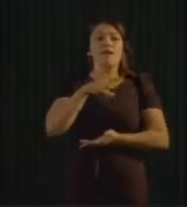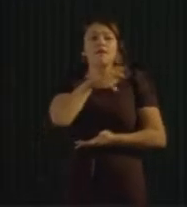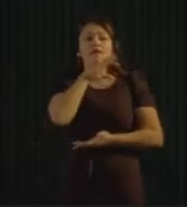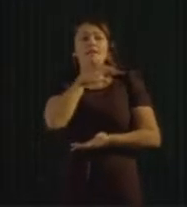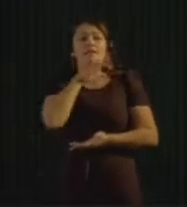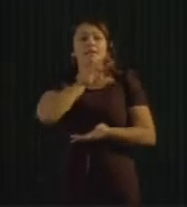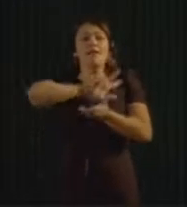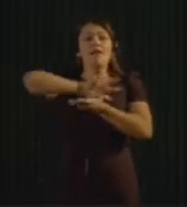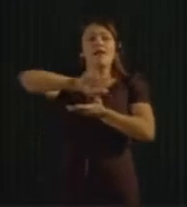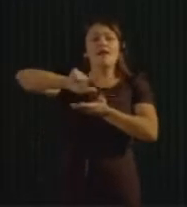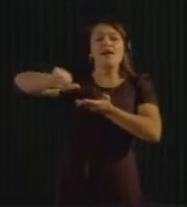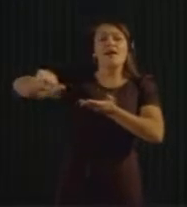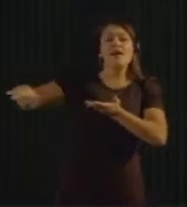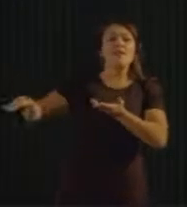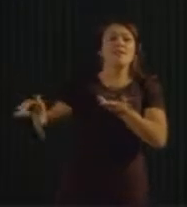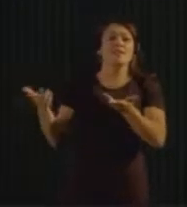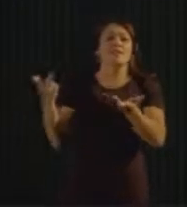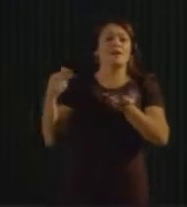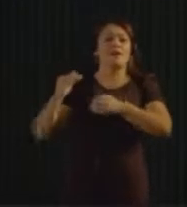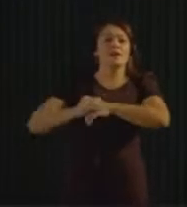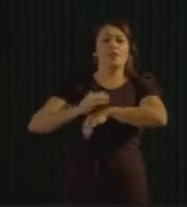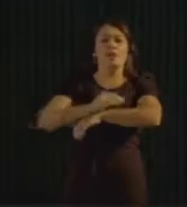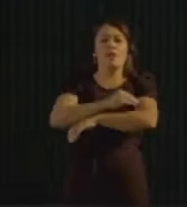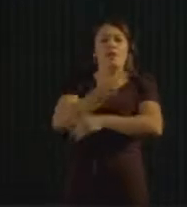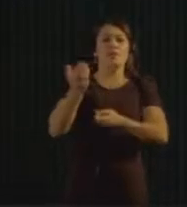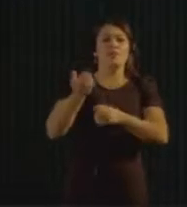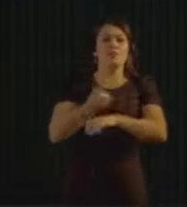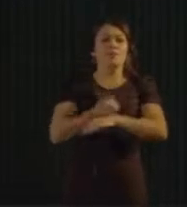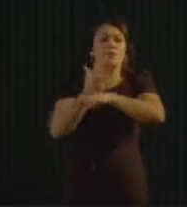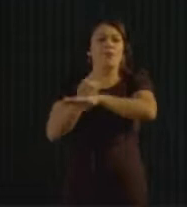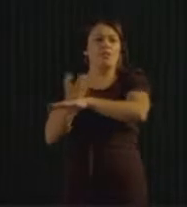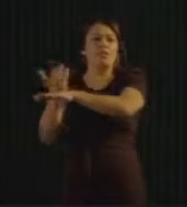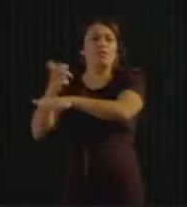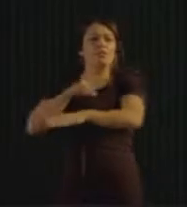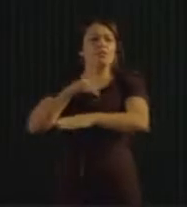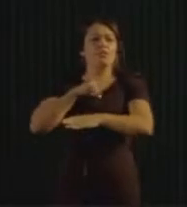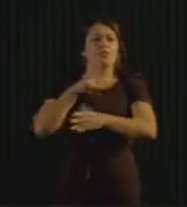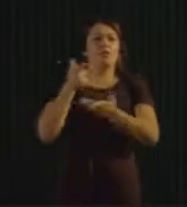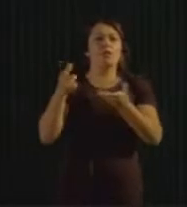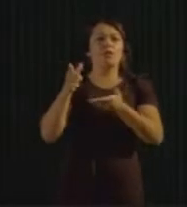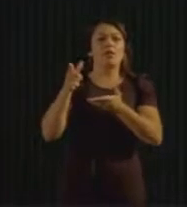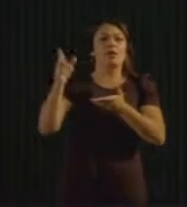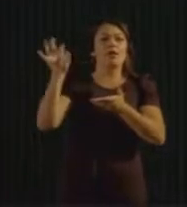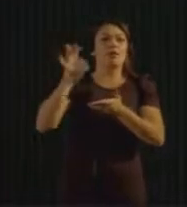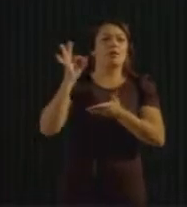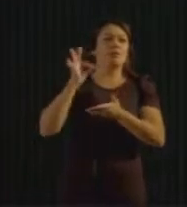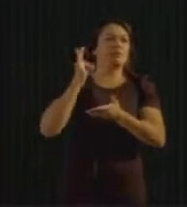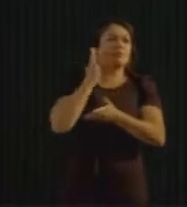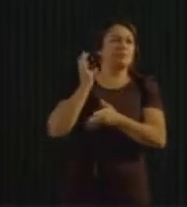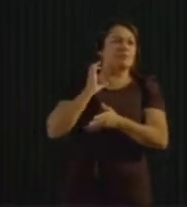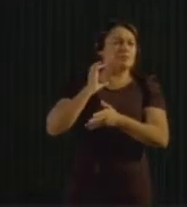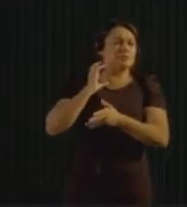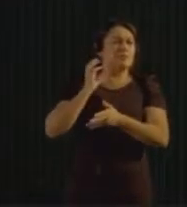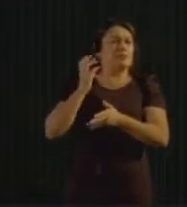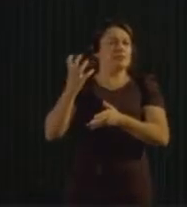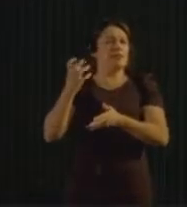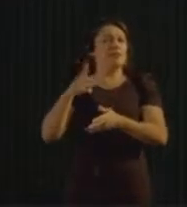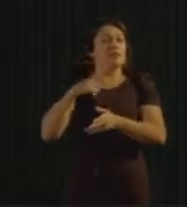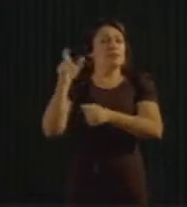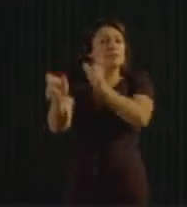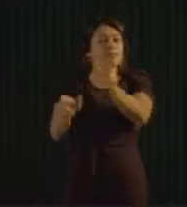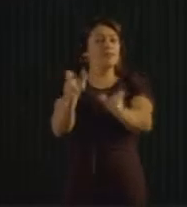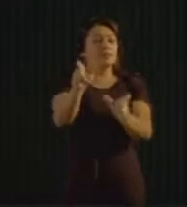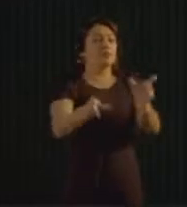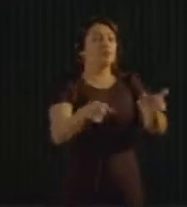also need food and clean air, clean water. So remember, my grandchildren and your grandchildren, they should not